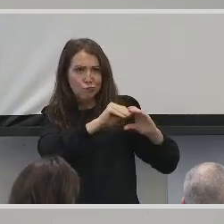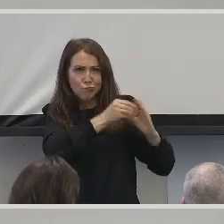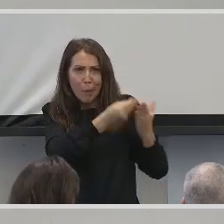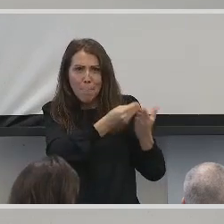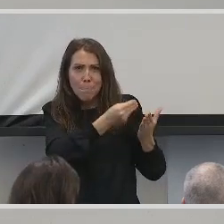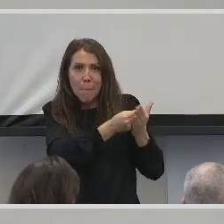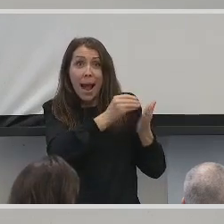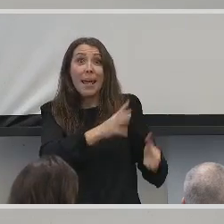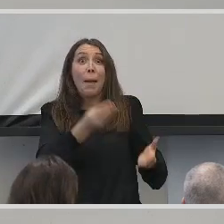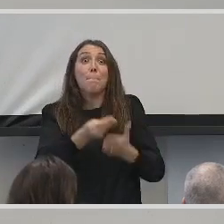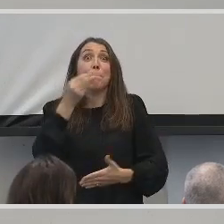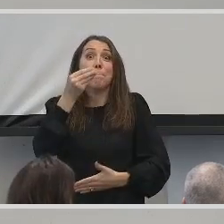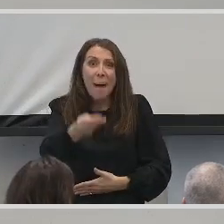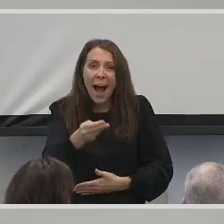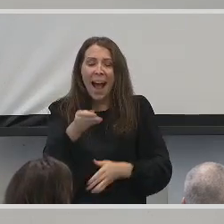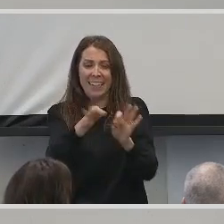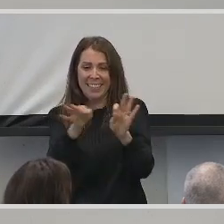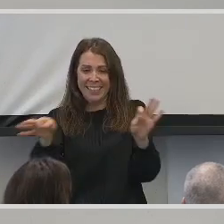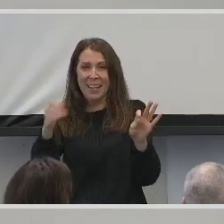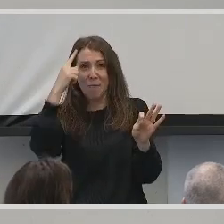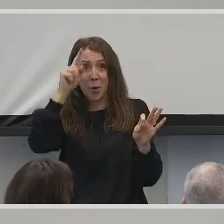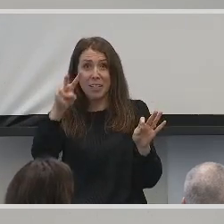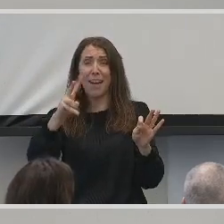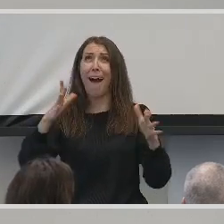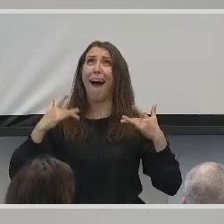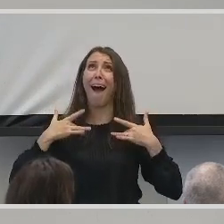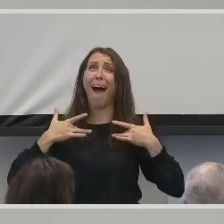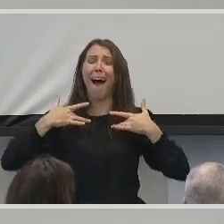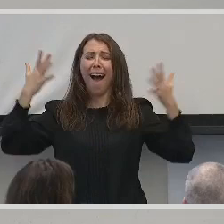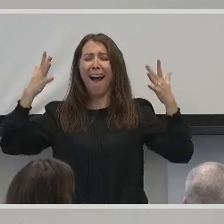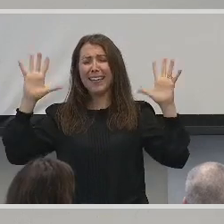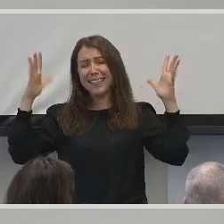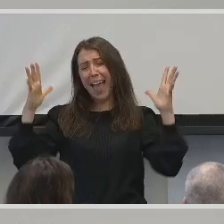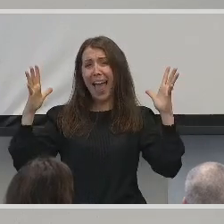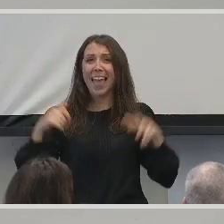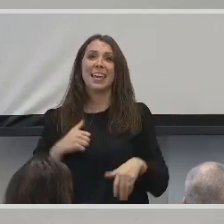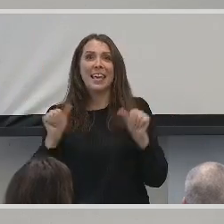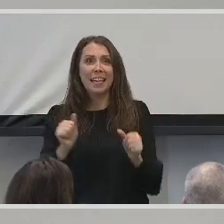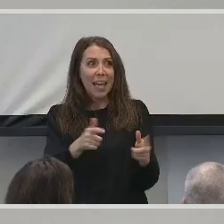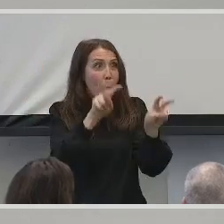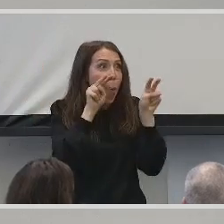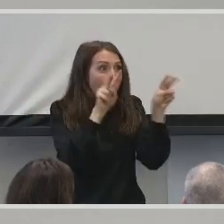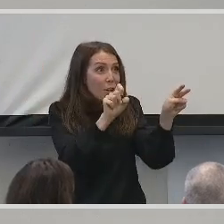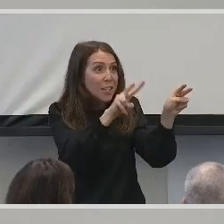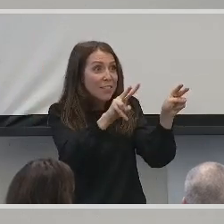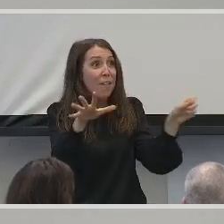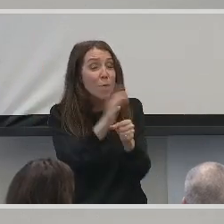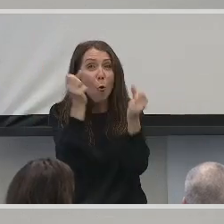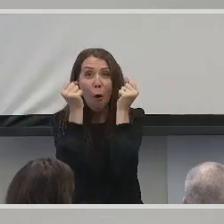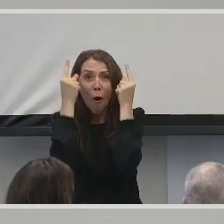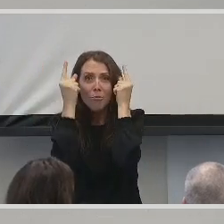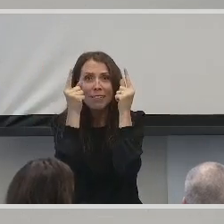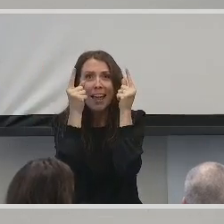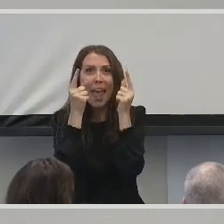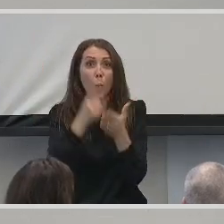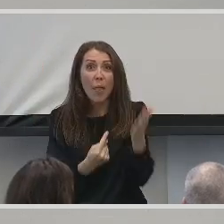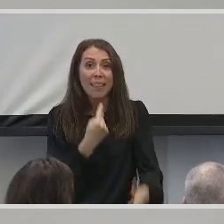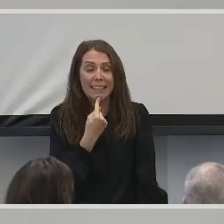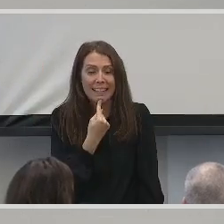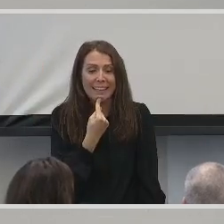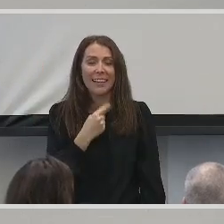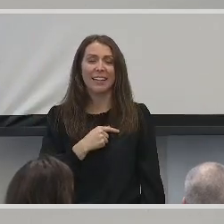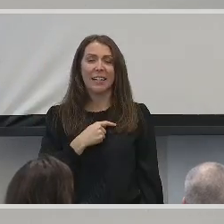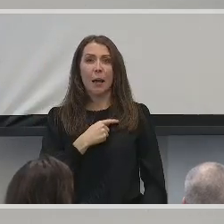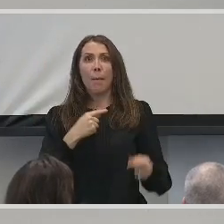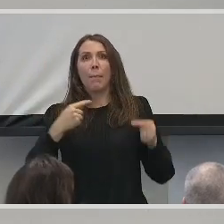captions, I was overwrite. Now I could replace reading books with watching television and still understand the content. My